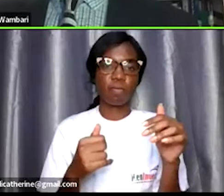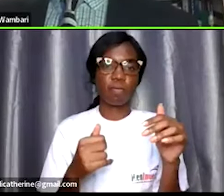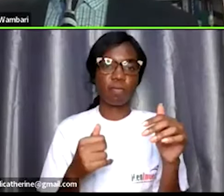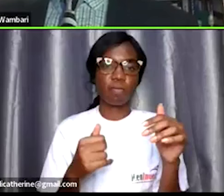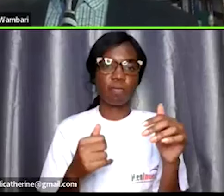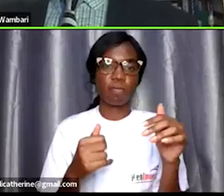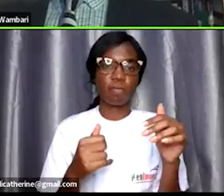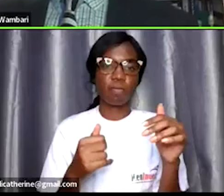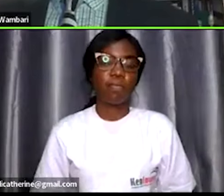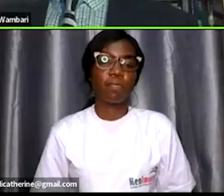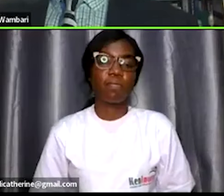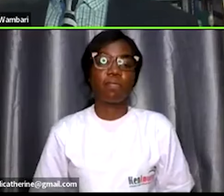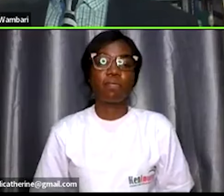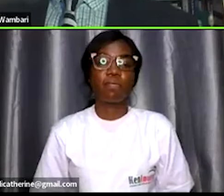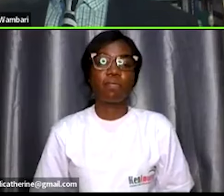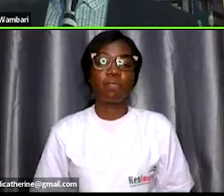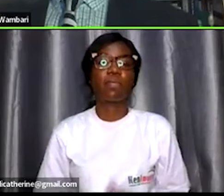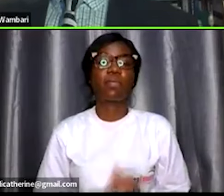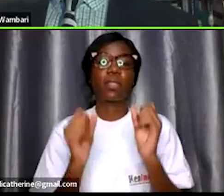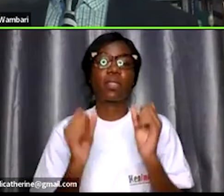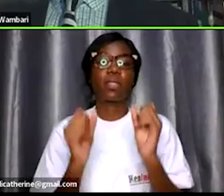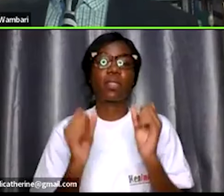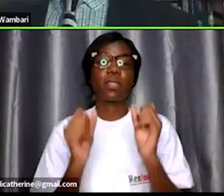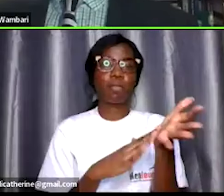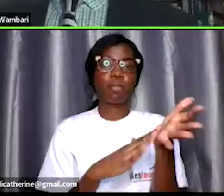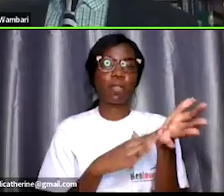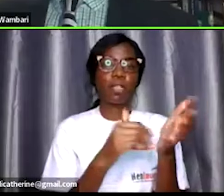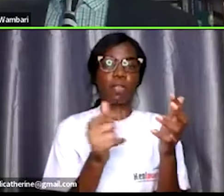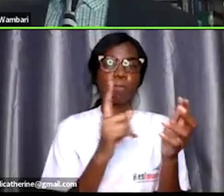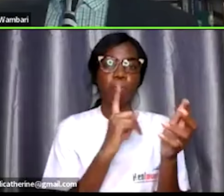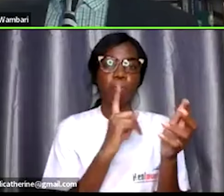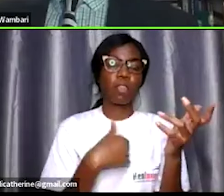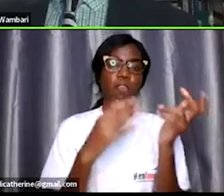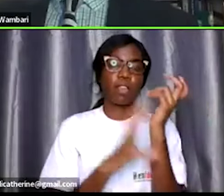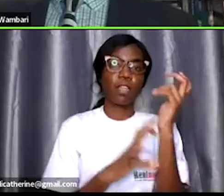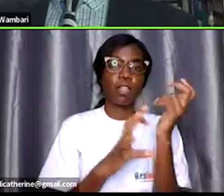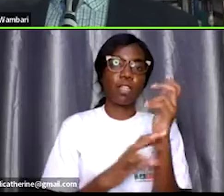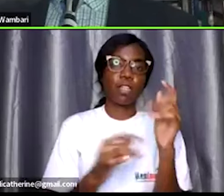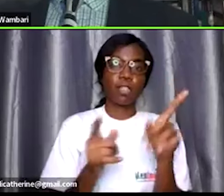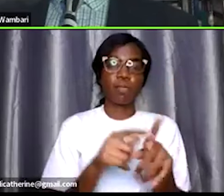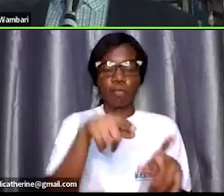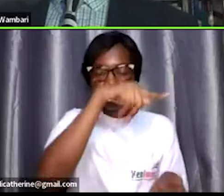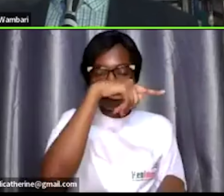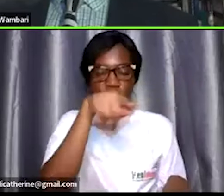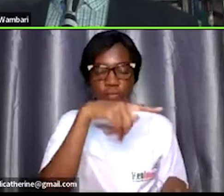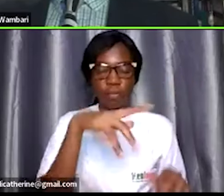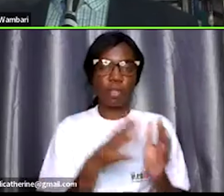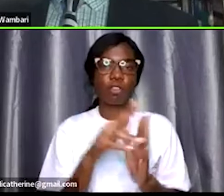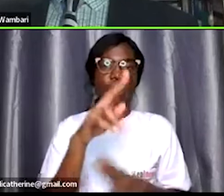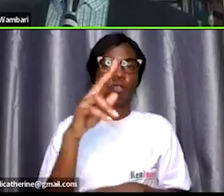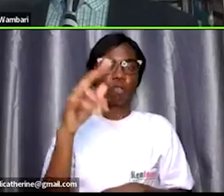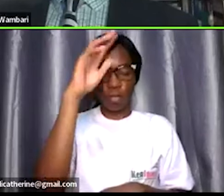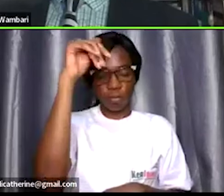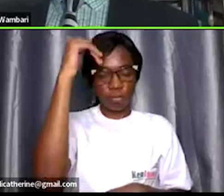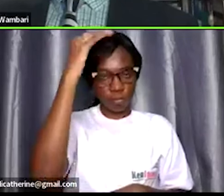okay uh there's a comment here that says there are countries like turkey and uae it is almost impossible to get a work